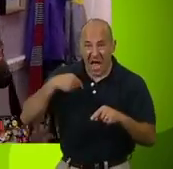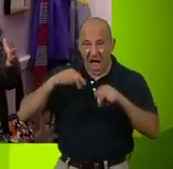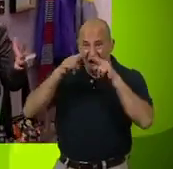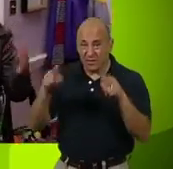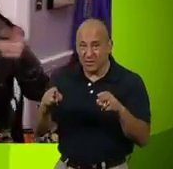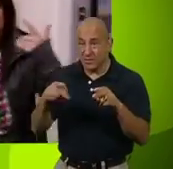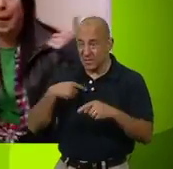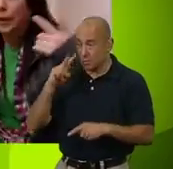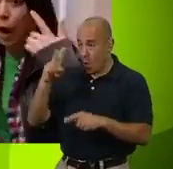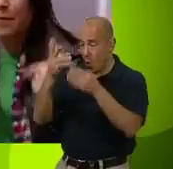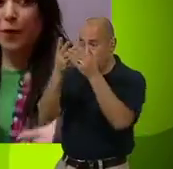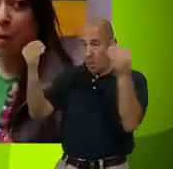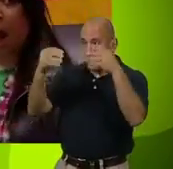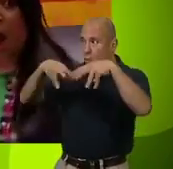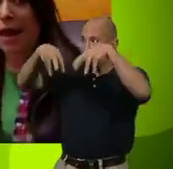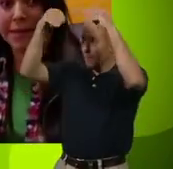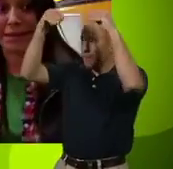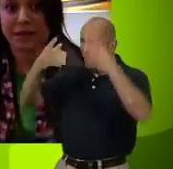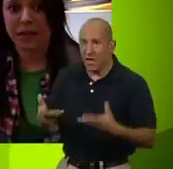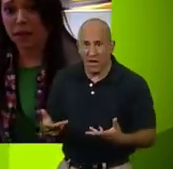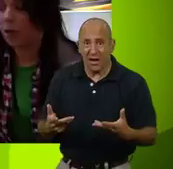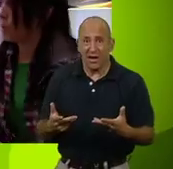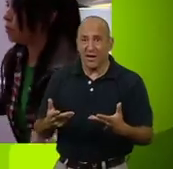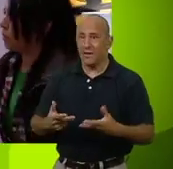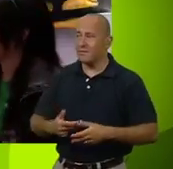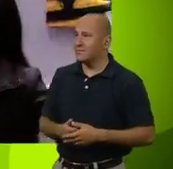house! They disappeared right in front of my eyes!